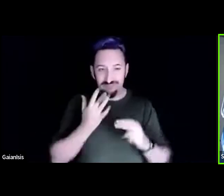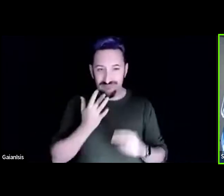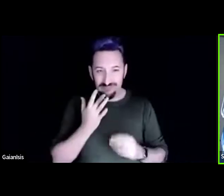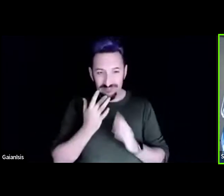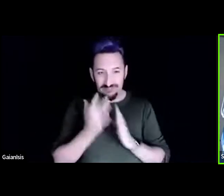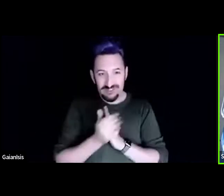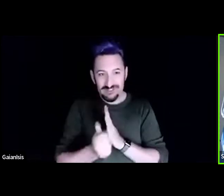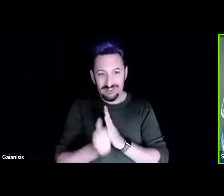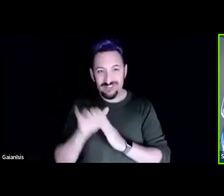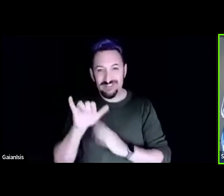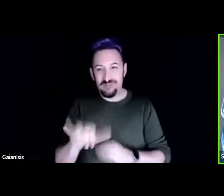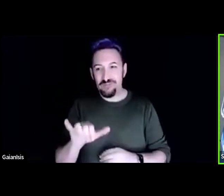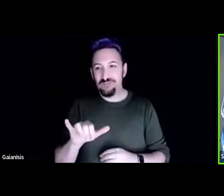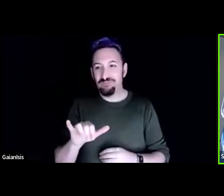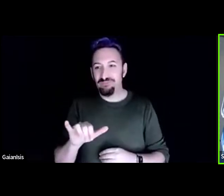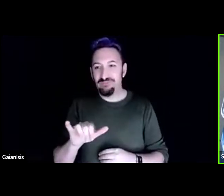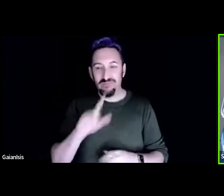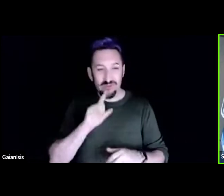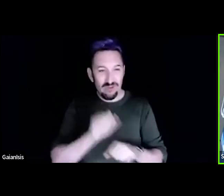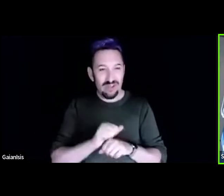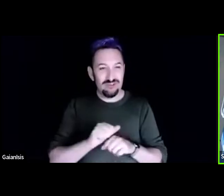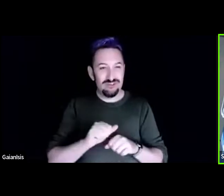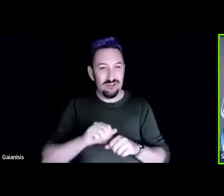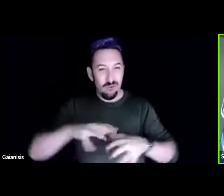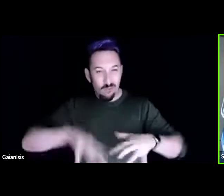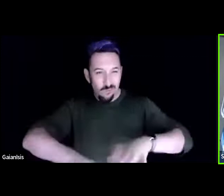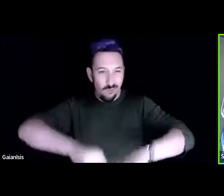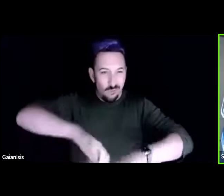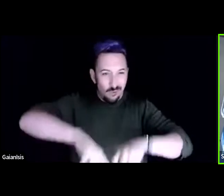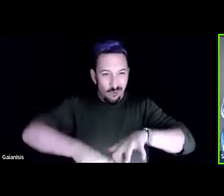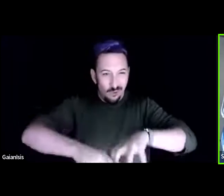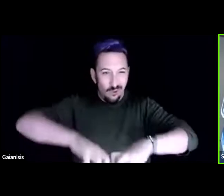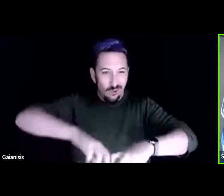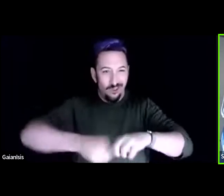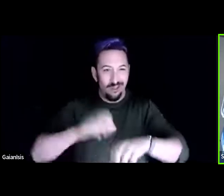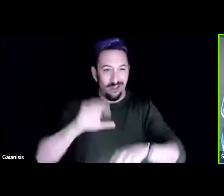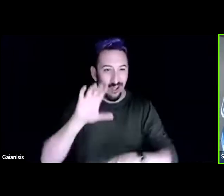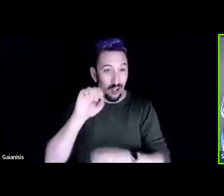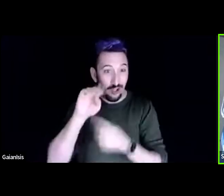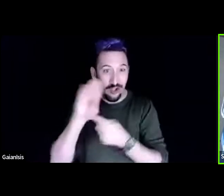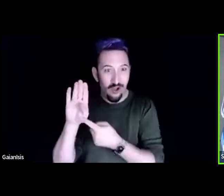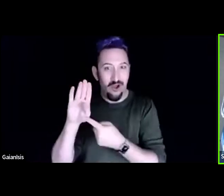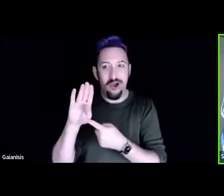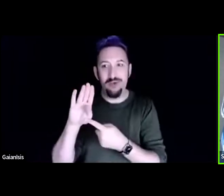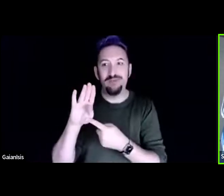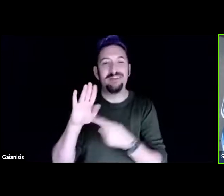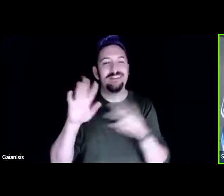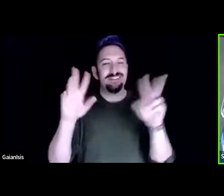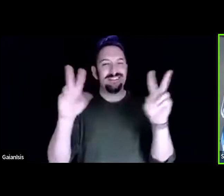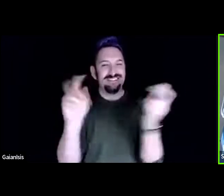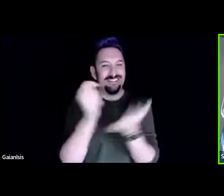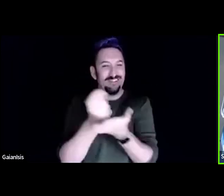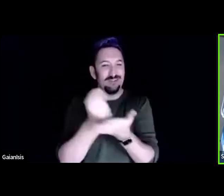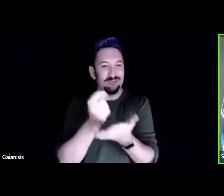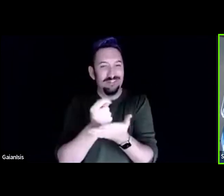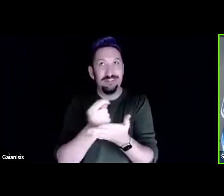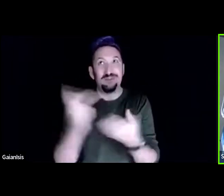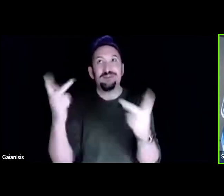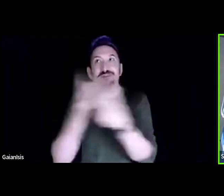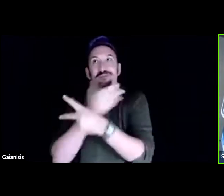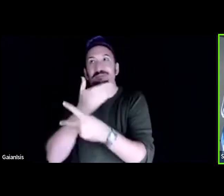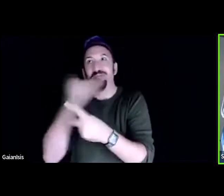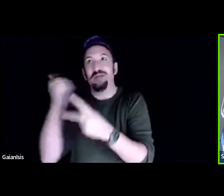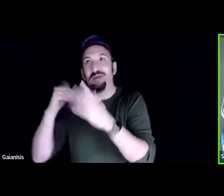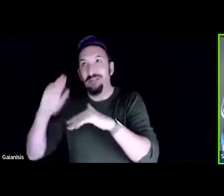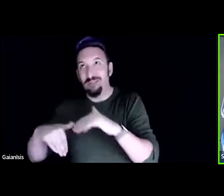get my hands in cob is like therapy way better than going to any talking therapist because I feel like I work out things